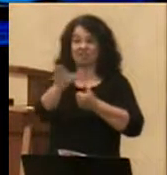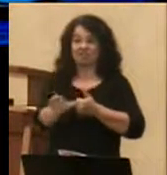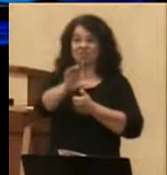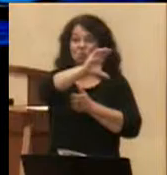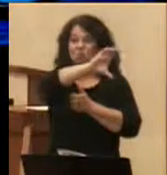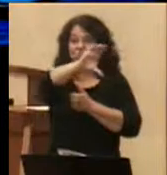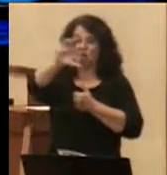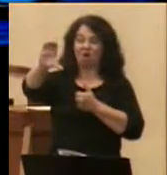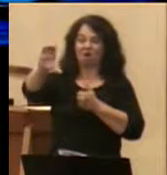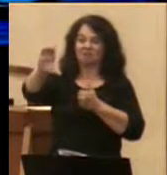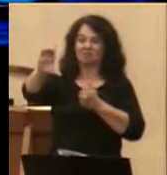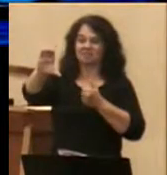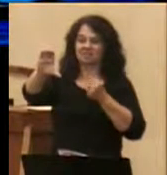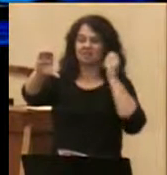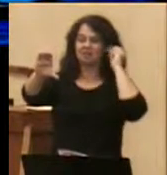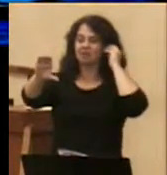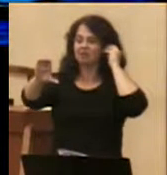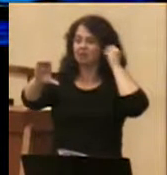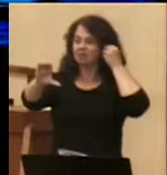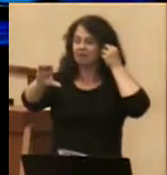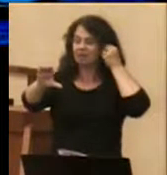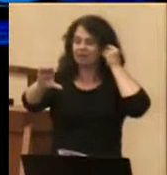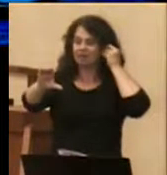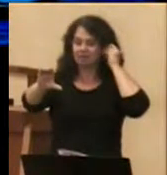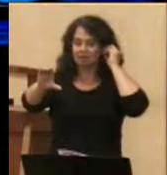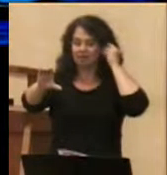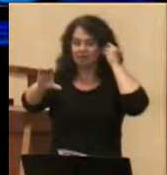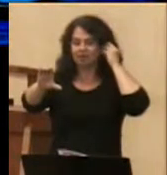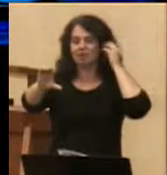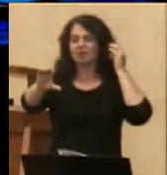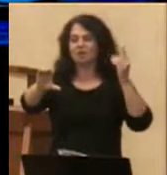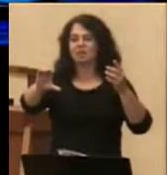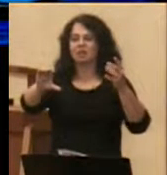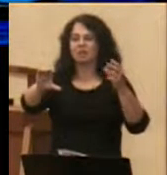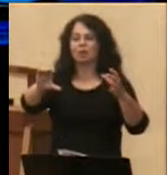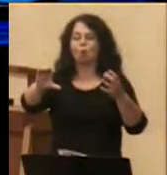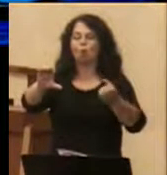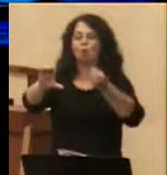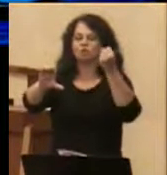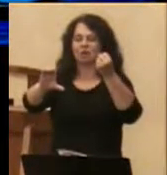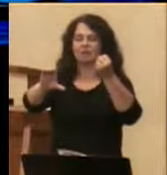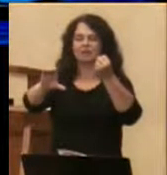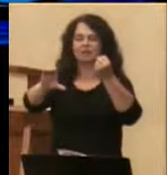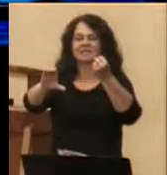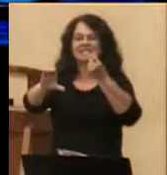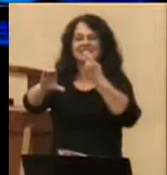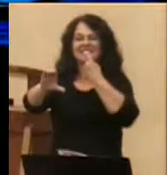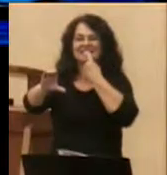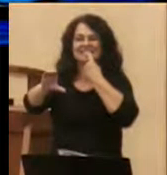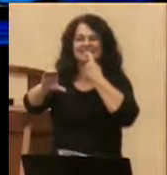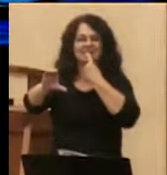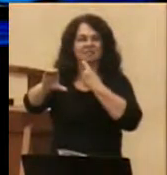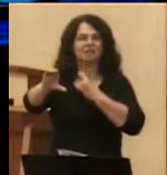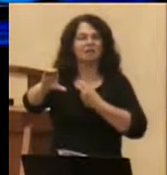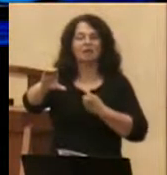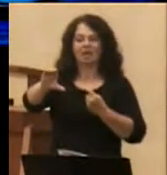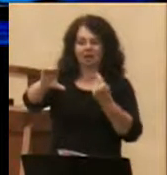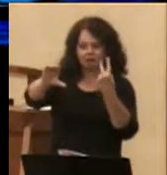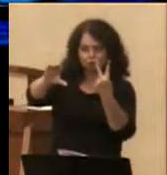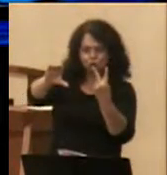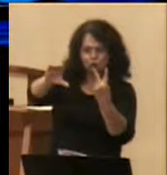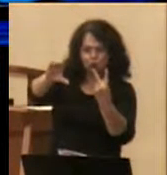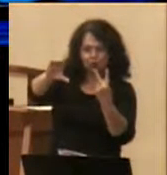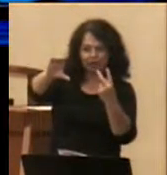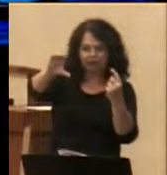holds up the stained glass. But of the four obvious crosses, two are at the very, very bottom,